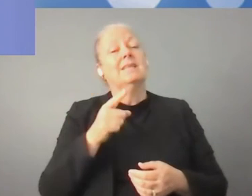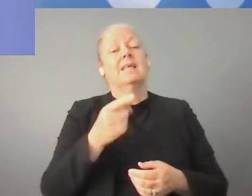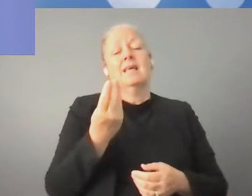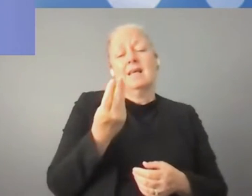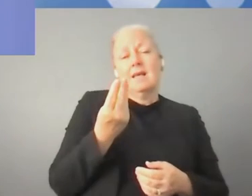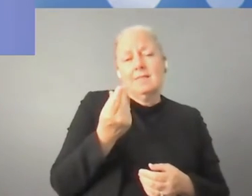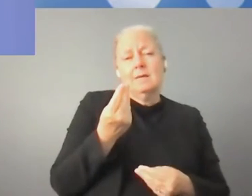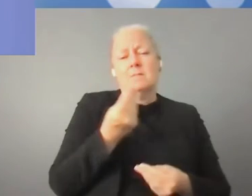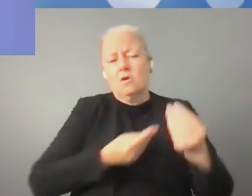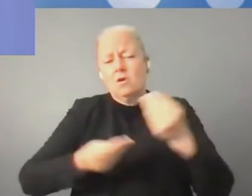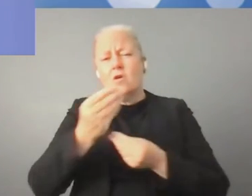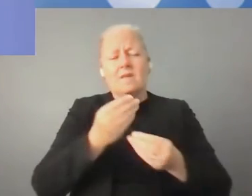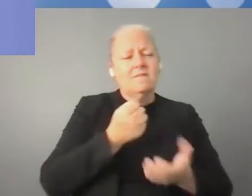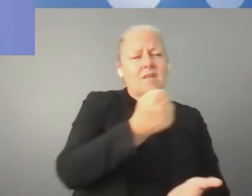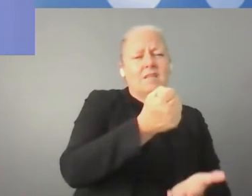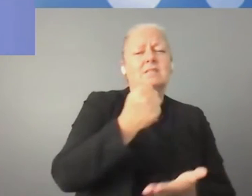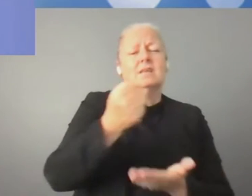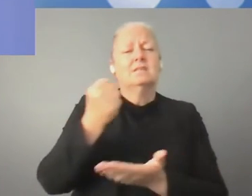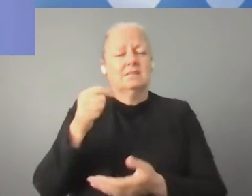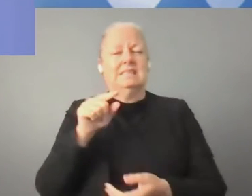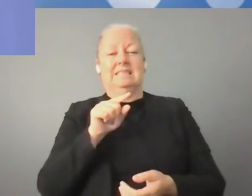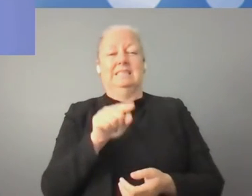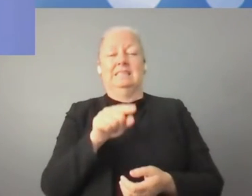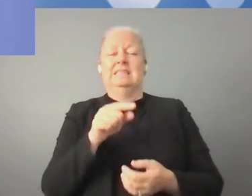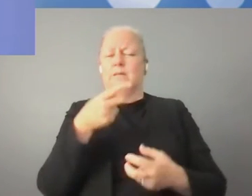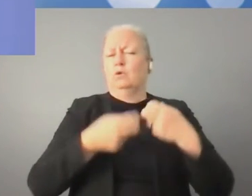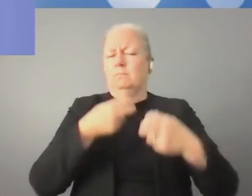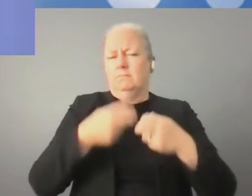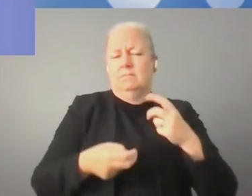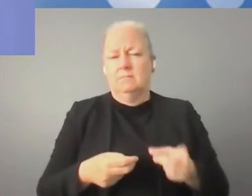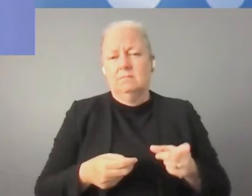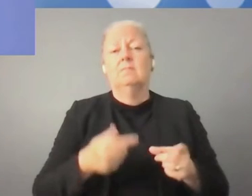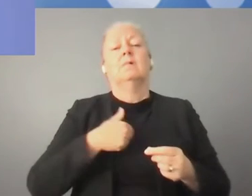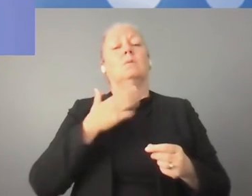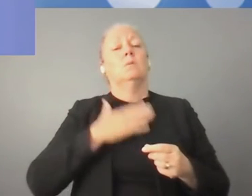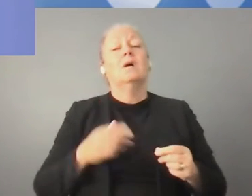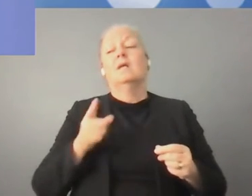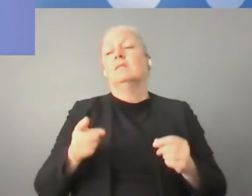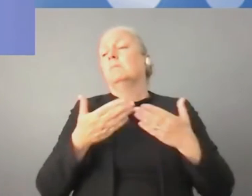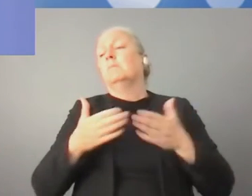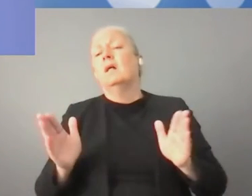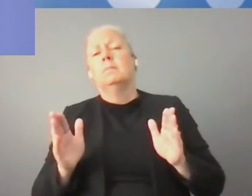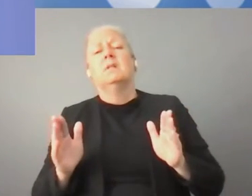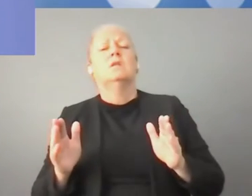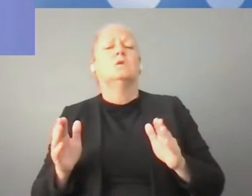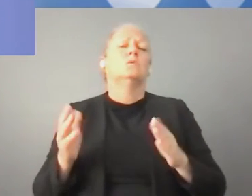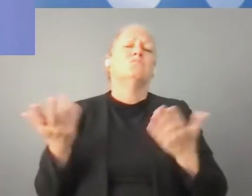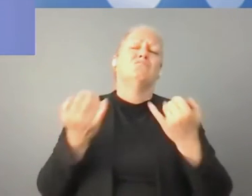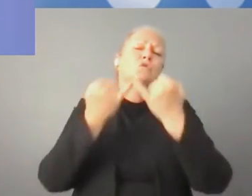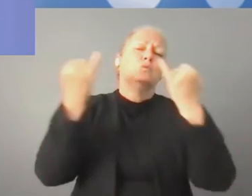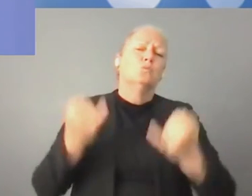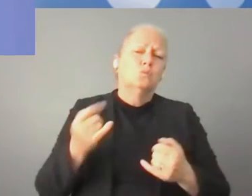issues need to be tackled by public institutions institutions in cooperation with